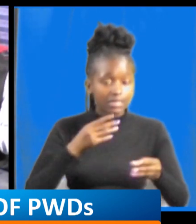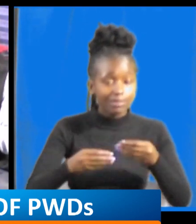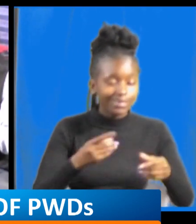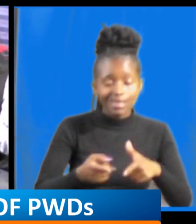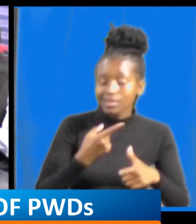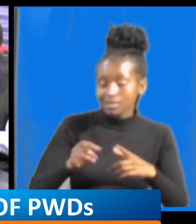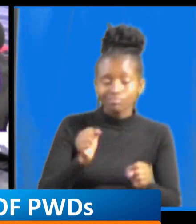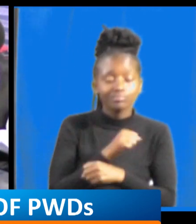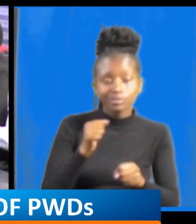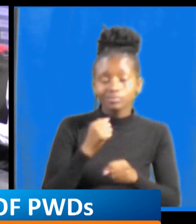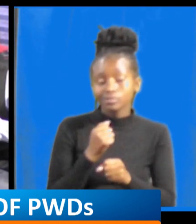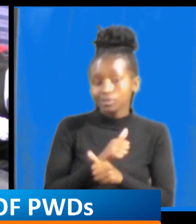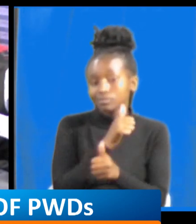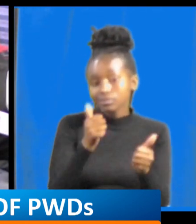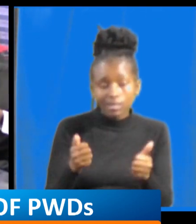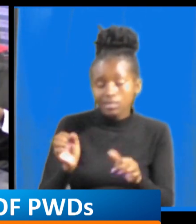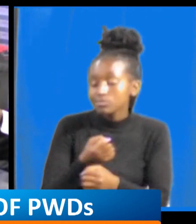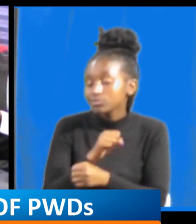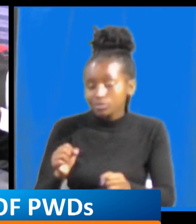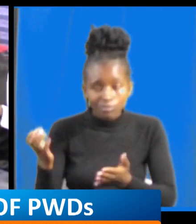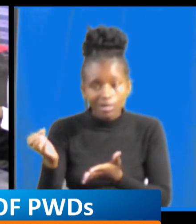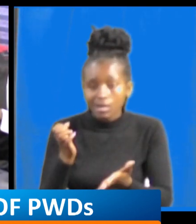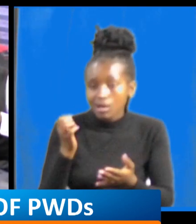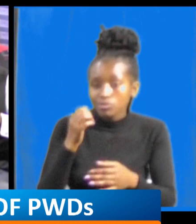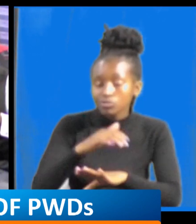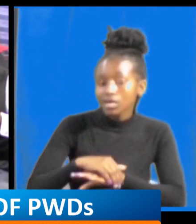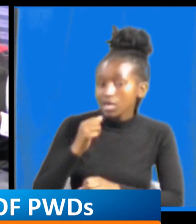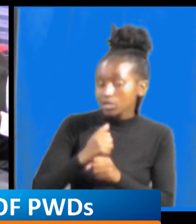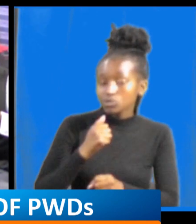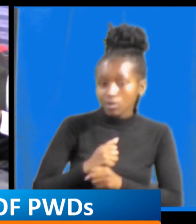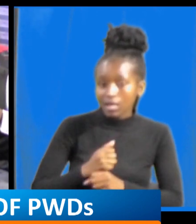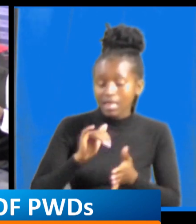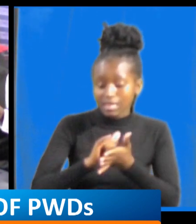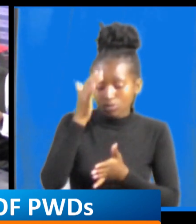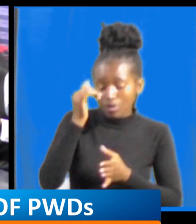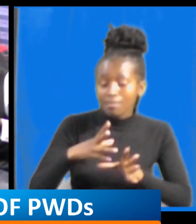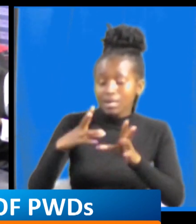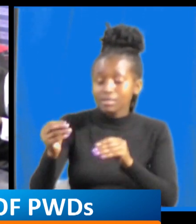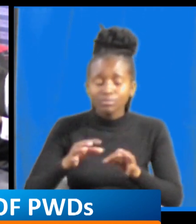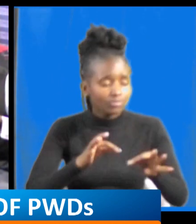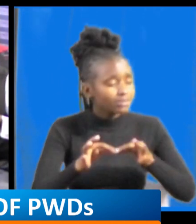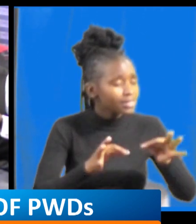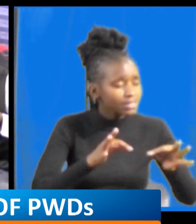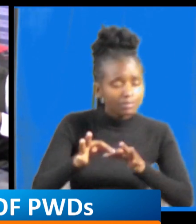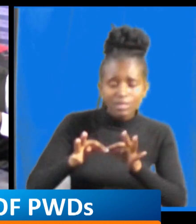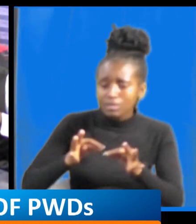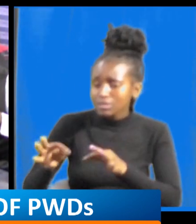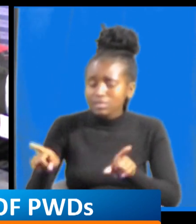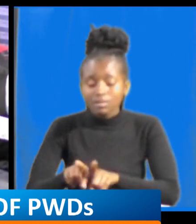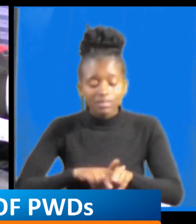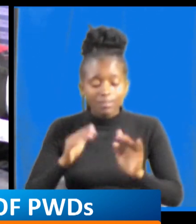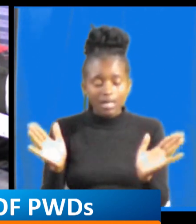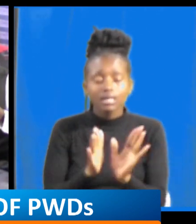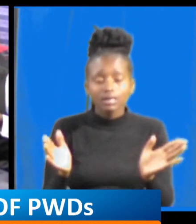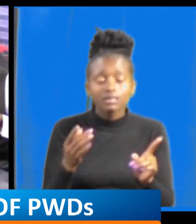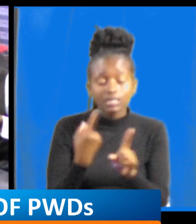be able to get work that's why you guys are working in companies giving advice as you know encouraging companies to promote